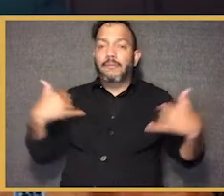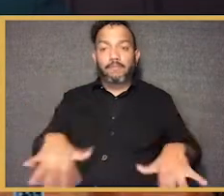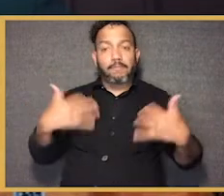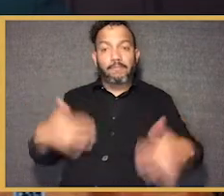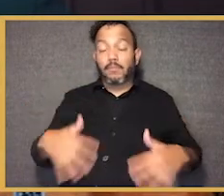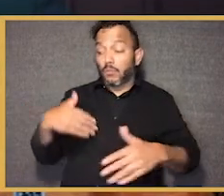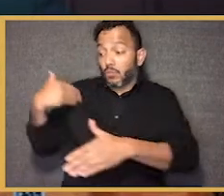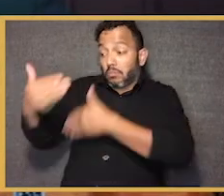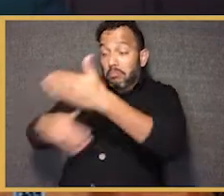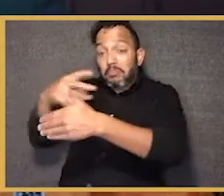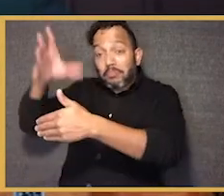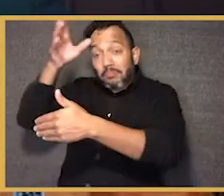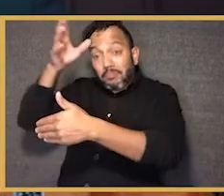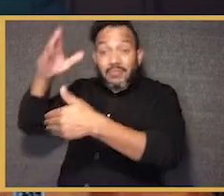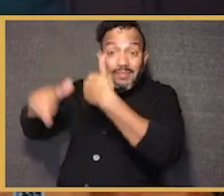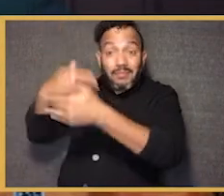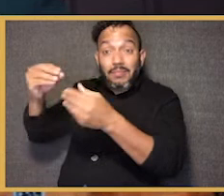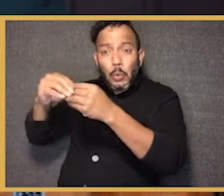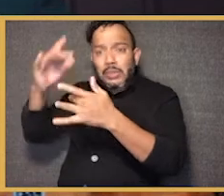especially as my father got more and more sick.